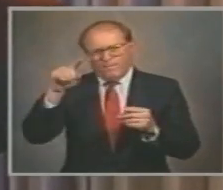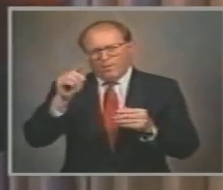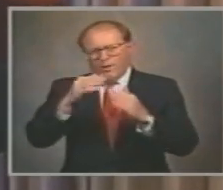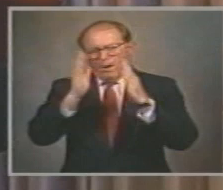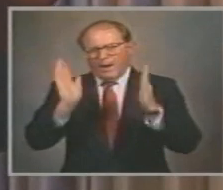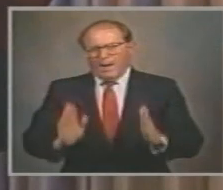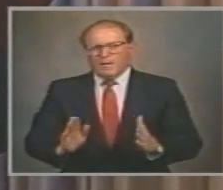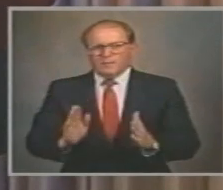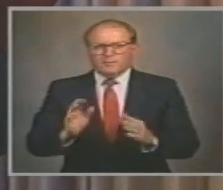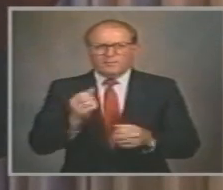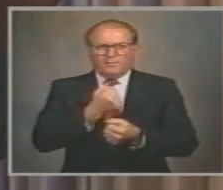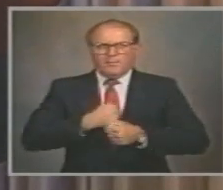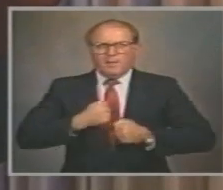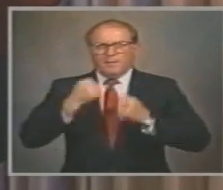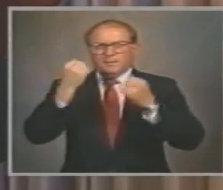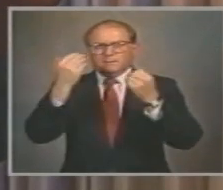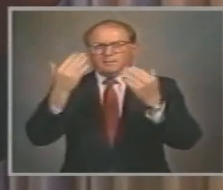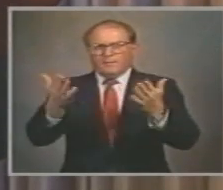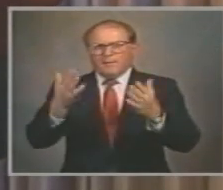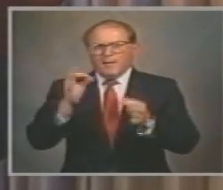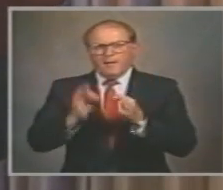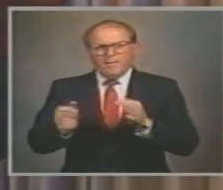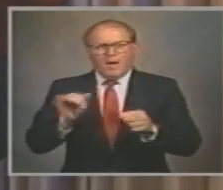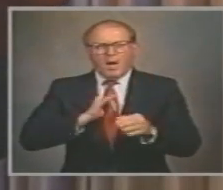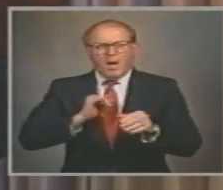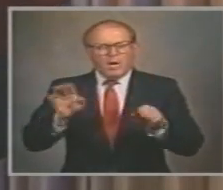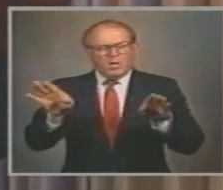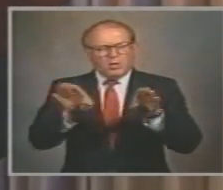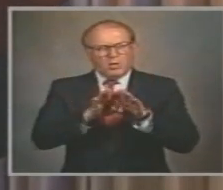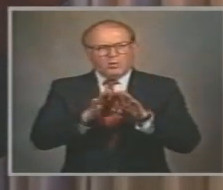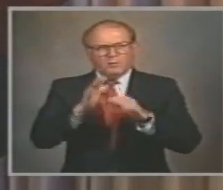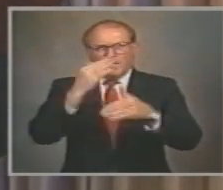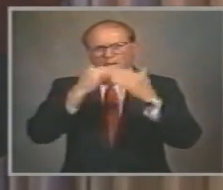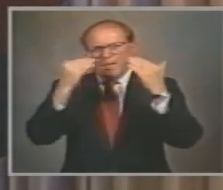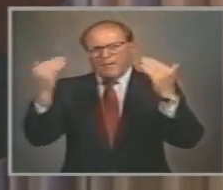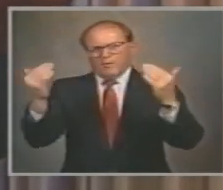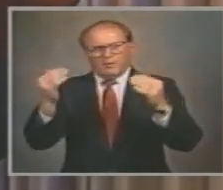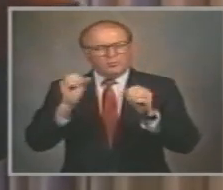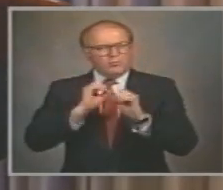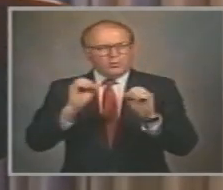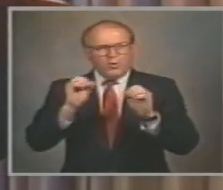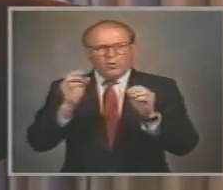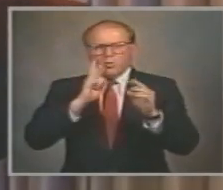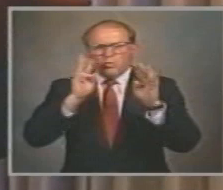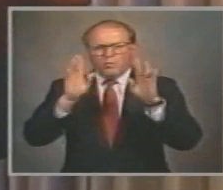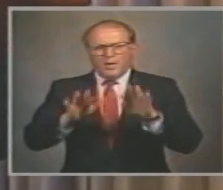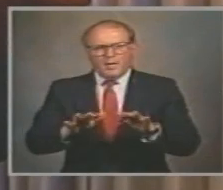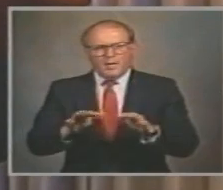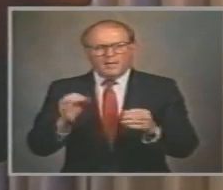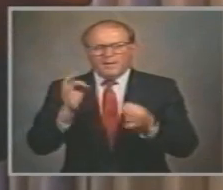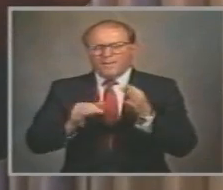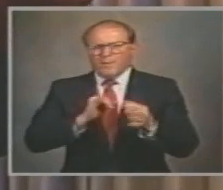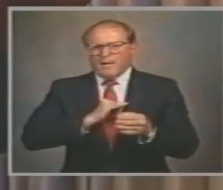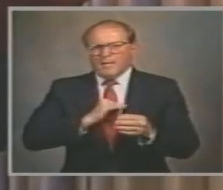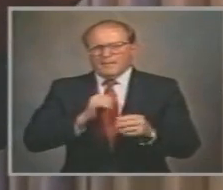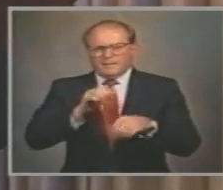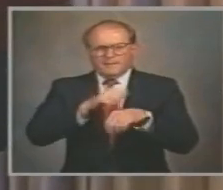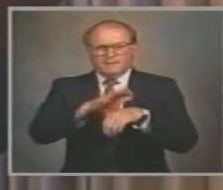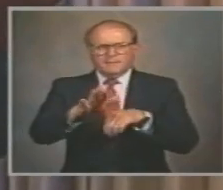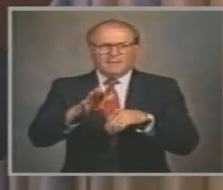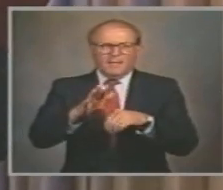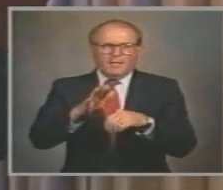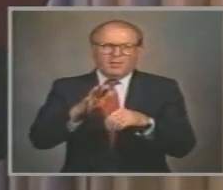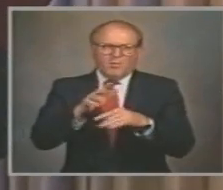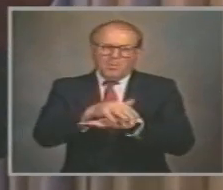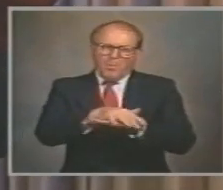If I shut up heaven that there be no rain Or if I command the locusts to devour the land Or if I send pestilence among my people If my